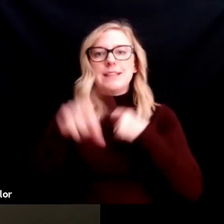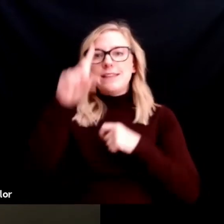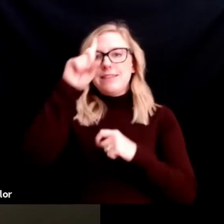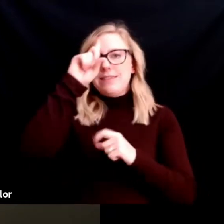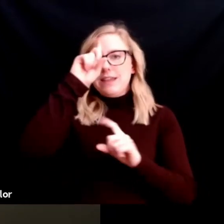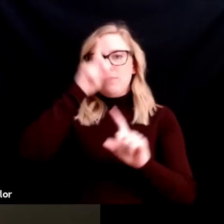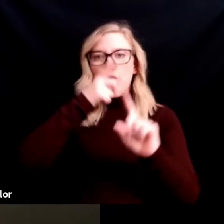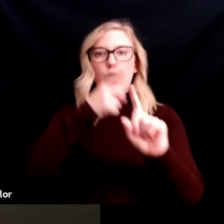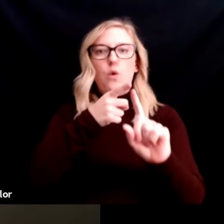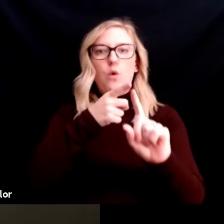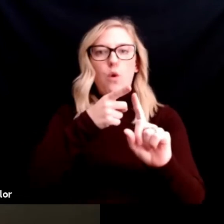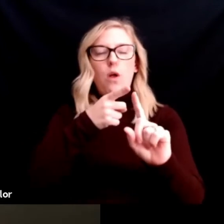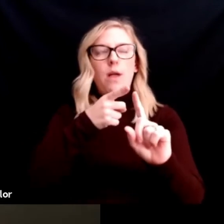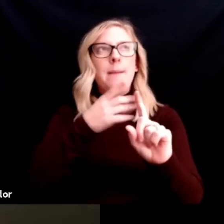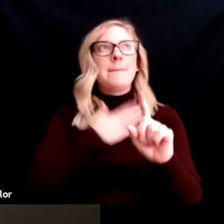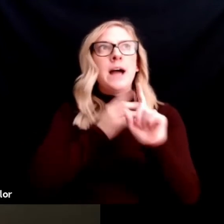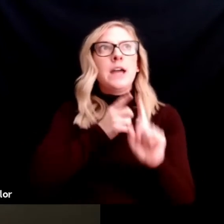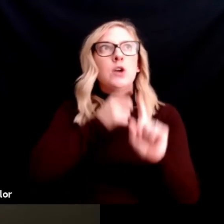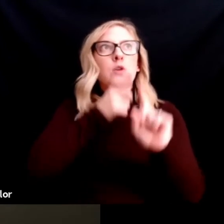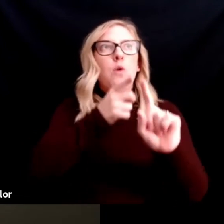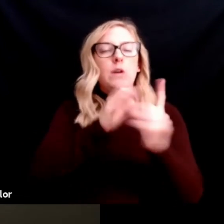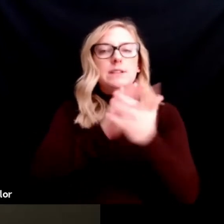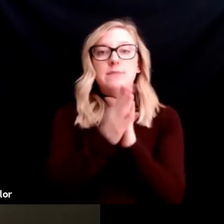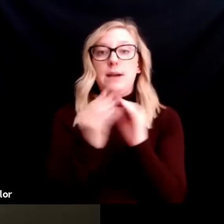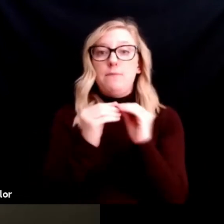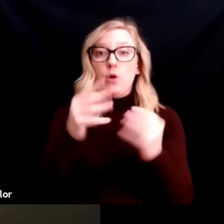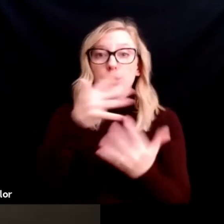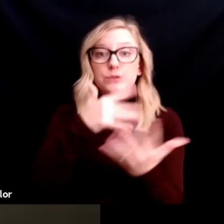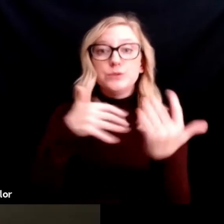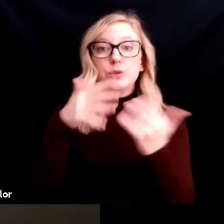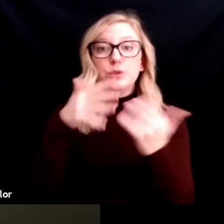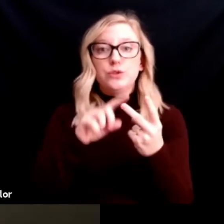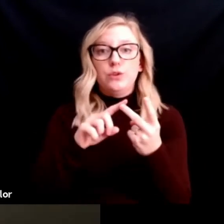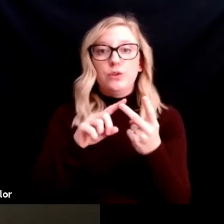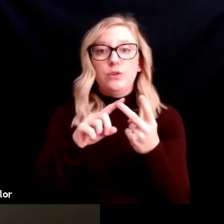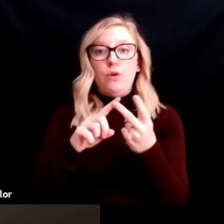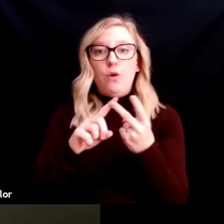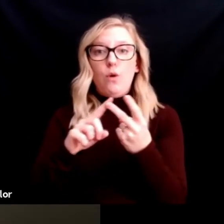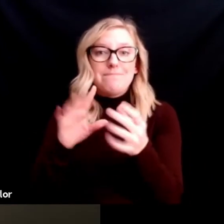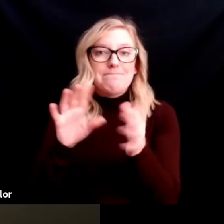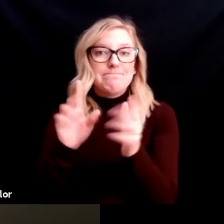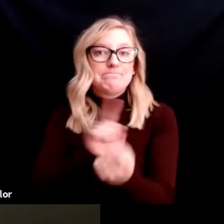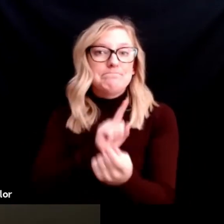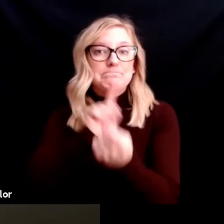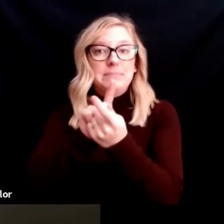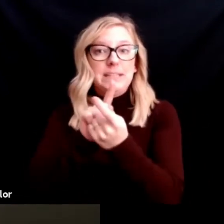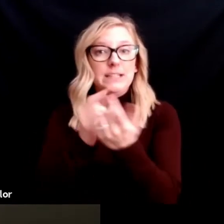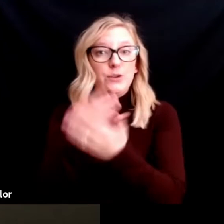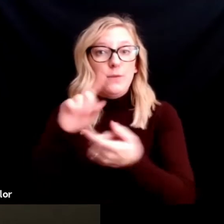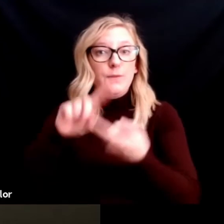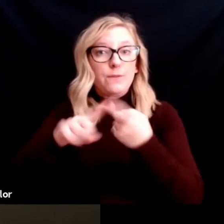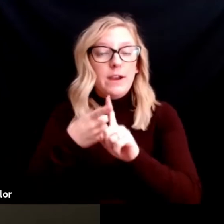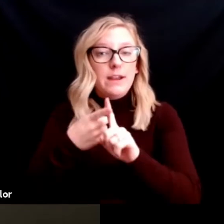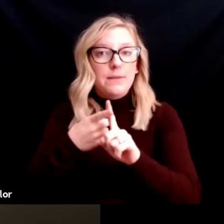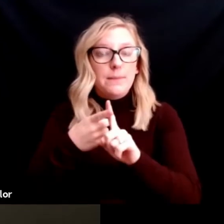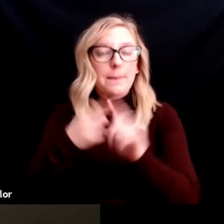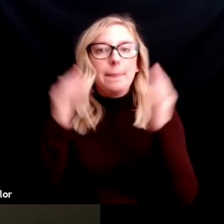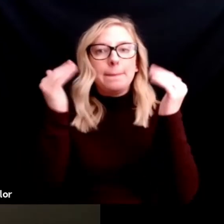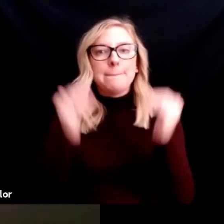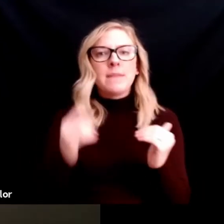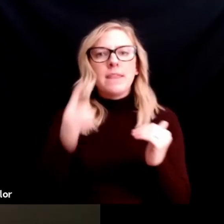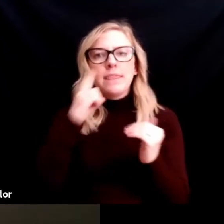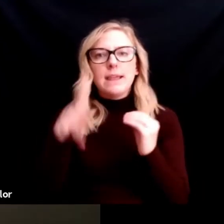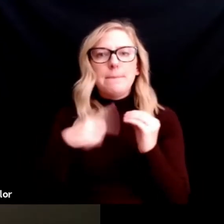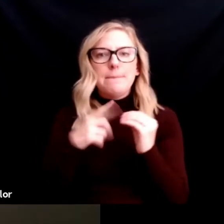new friend, or be more social. Then come up with some action steps. So, maybe think about a safe place